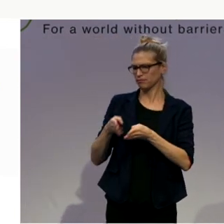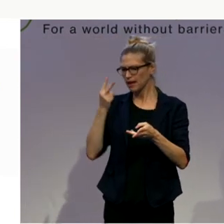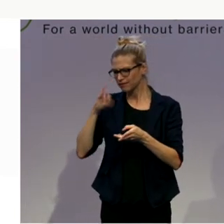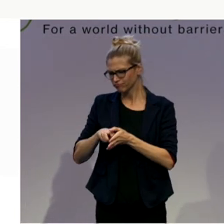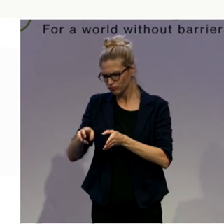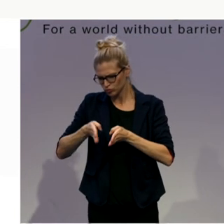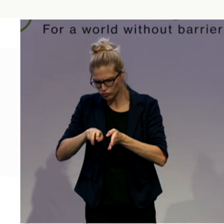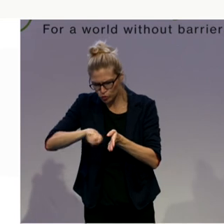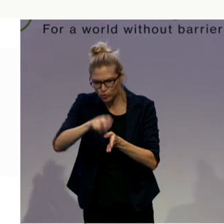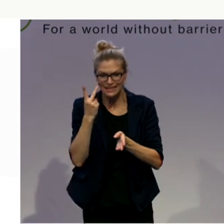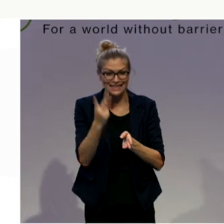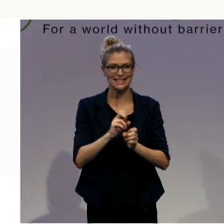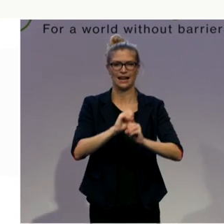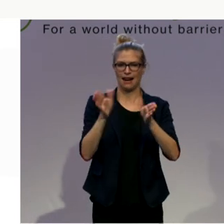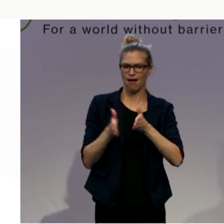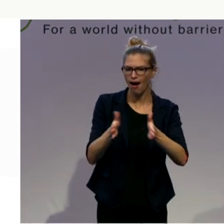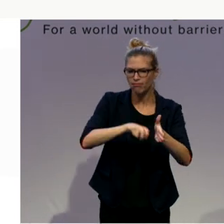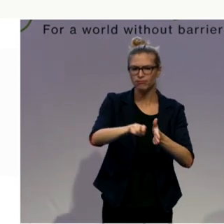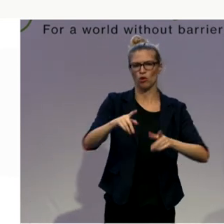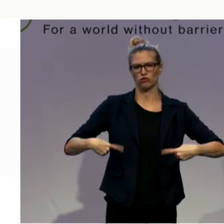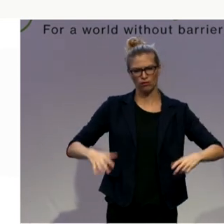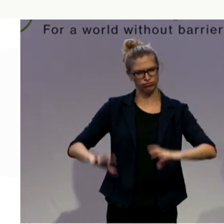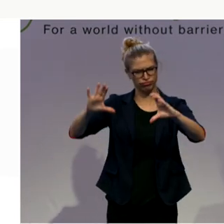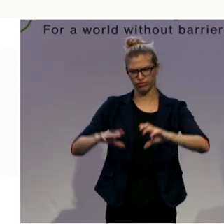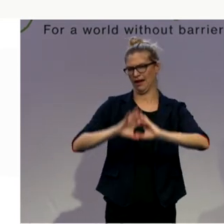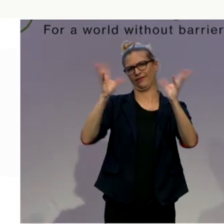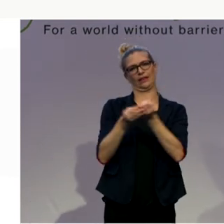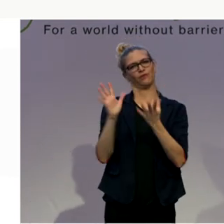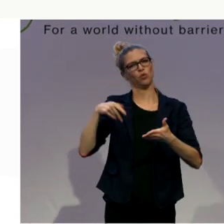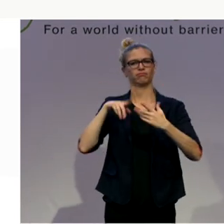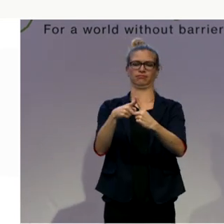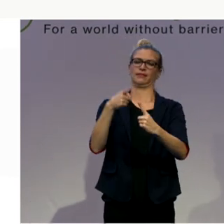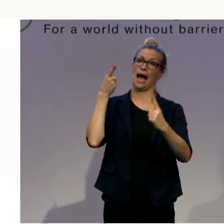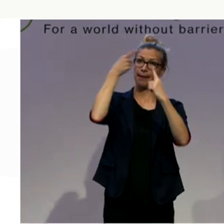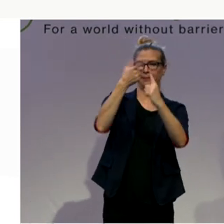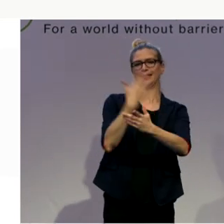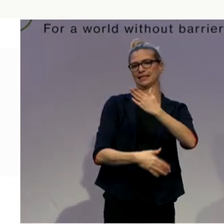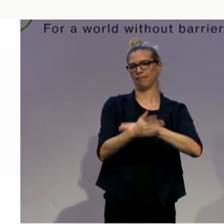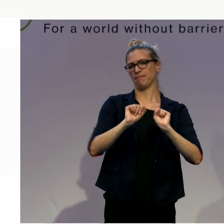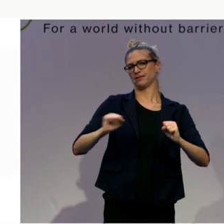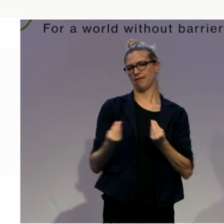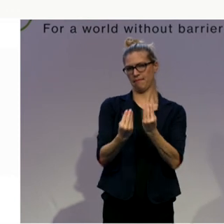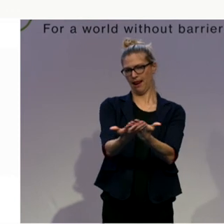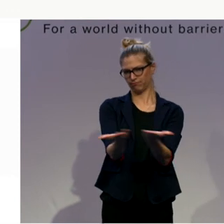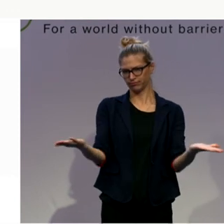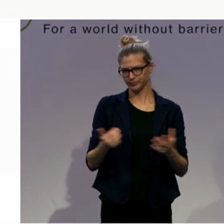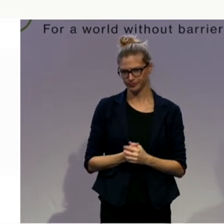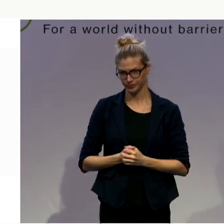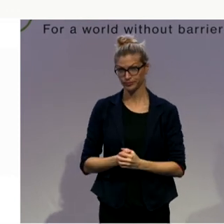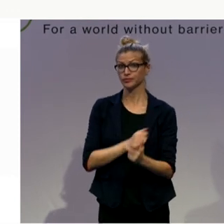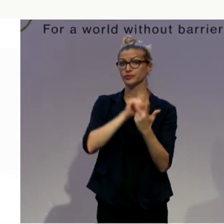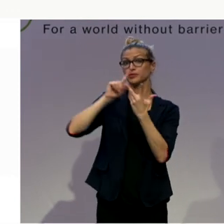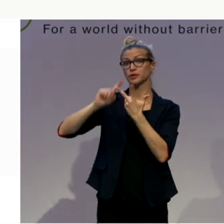are applied, in particular, on main routes. Third, parliament is also a place of